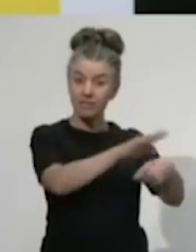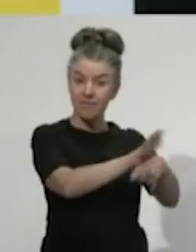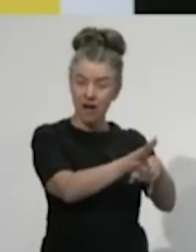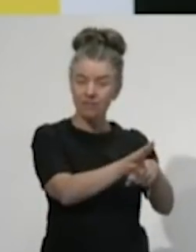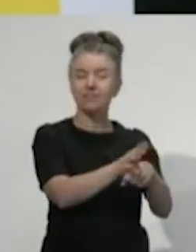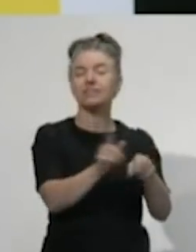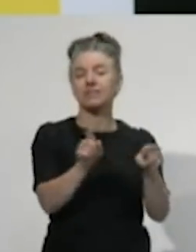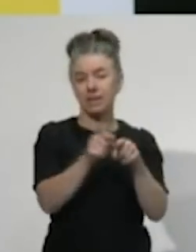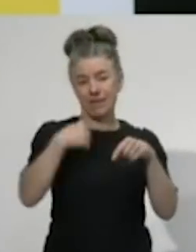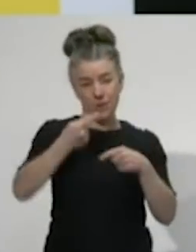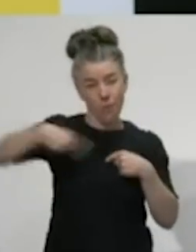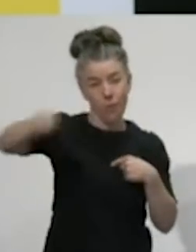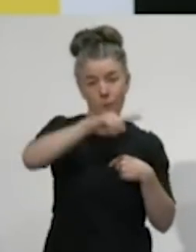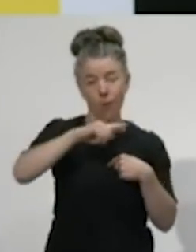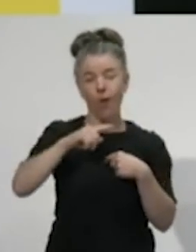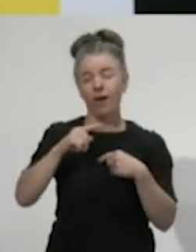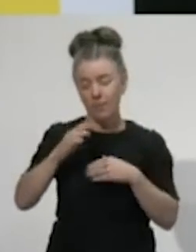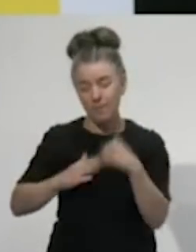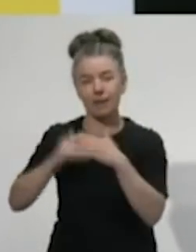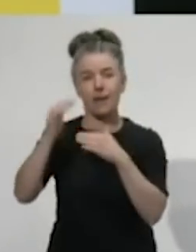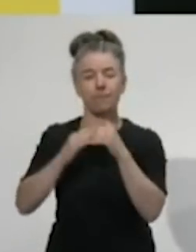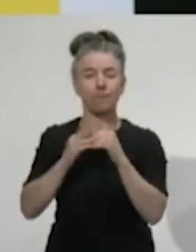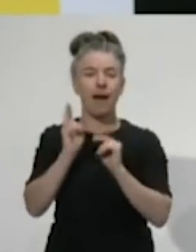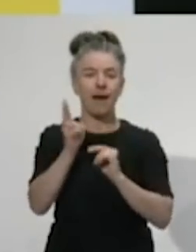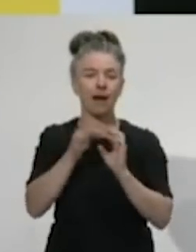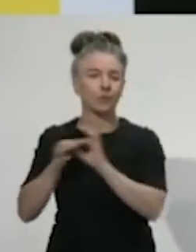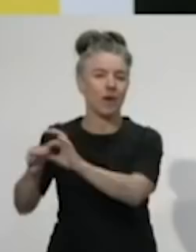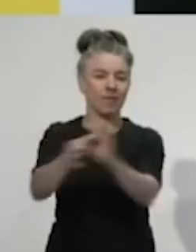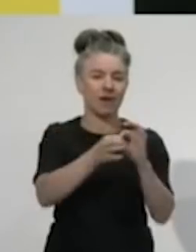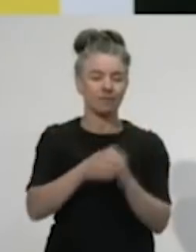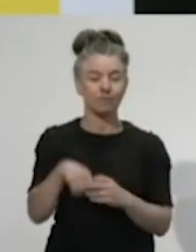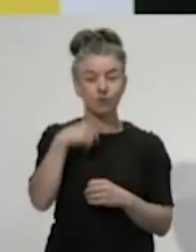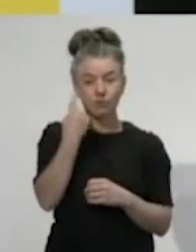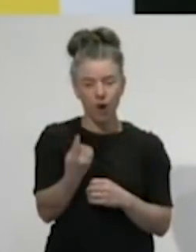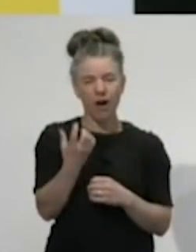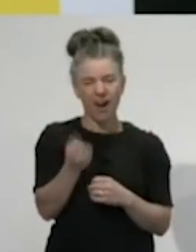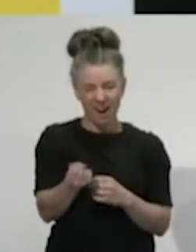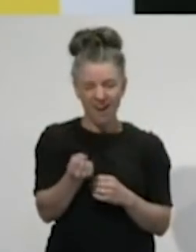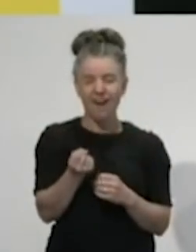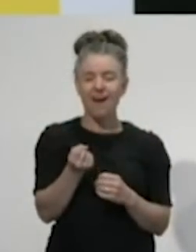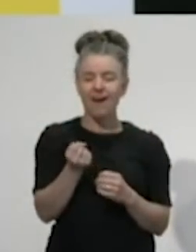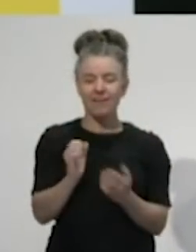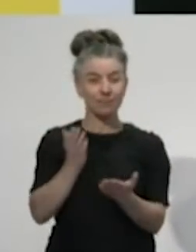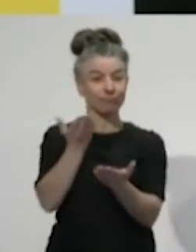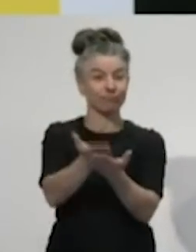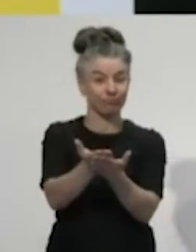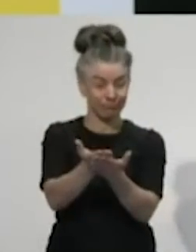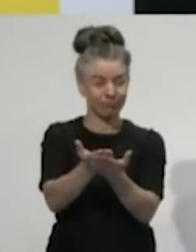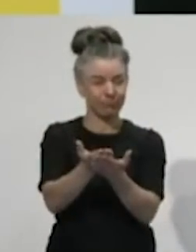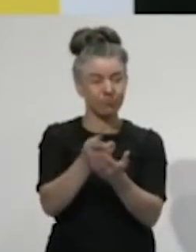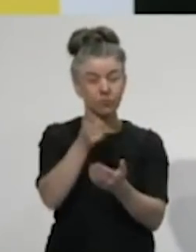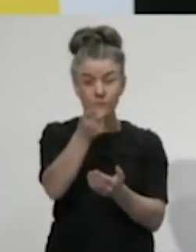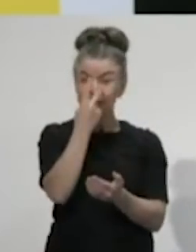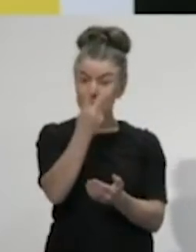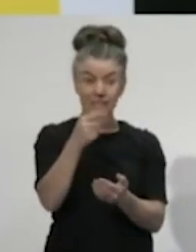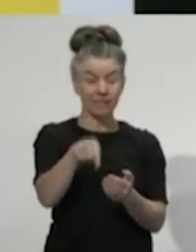That will take all of us. In the coming month, the government will launch a comprehensive engagement program that will pose a simple proposition. Look